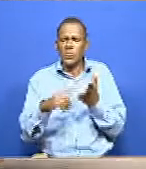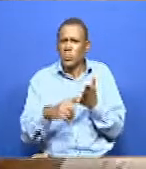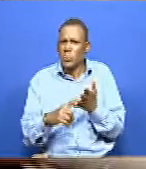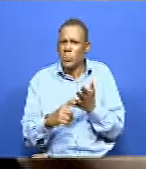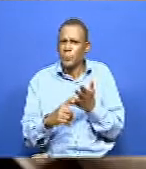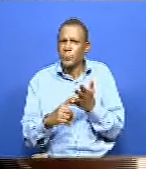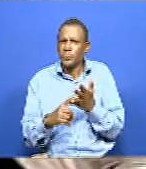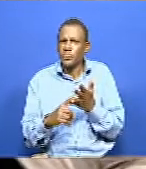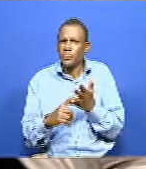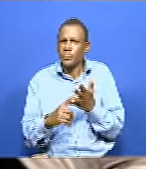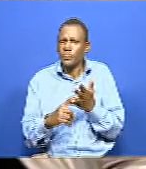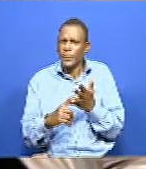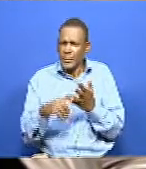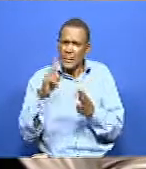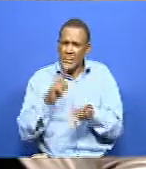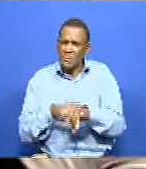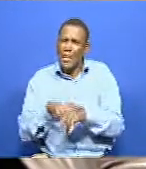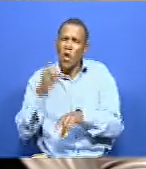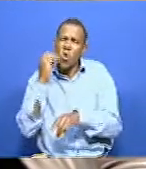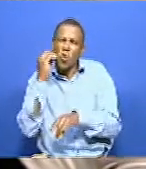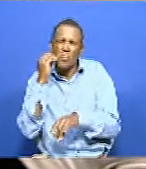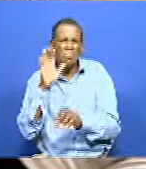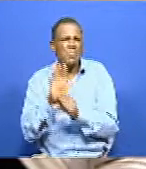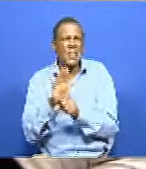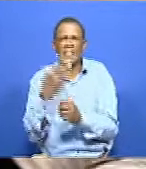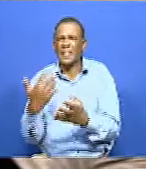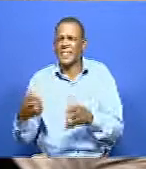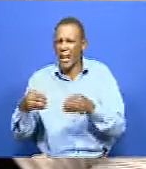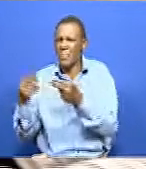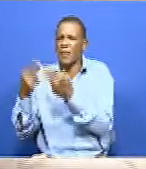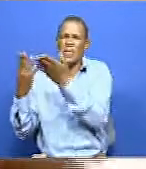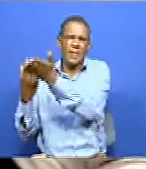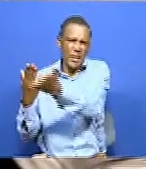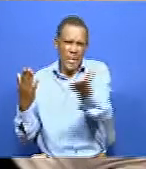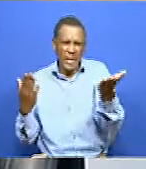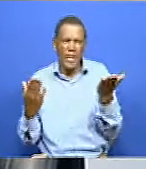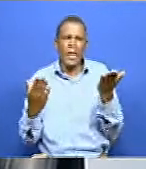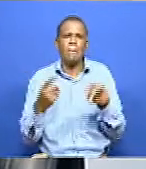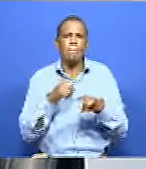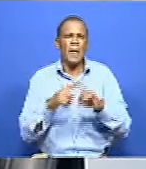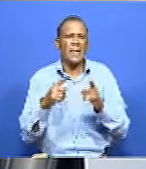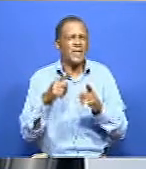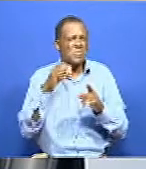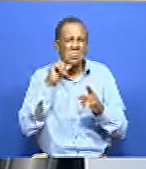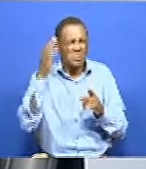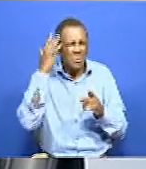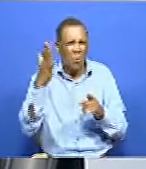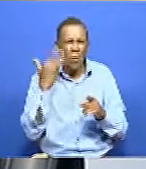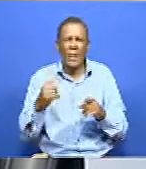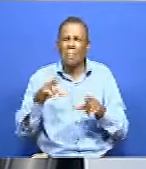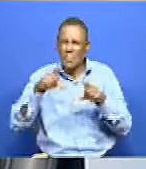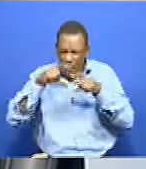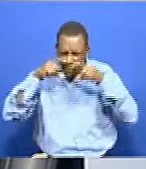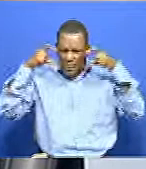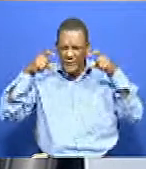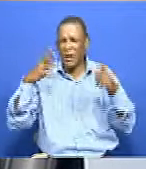a lot of things are taking place, are they even aware of what is taking place and why it's taking place? Why are people wearing masks and all this?